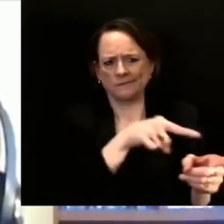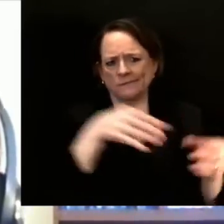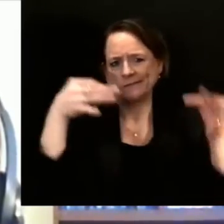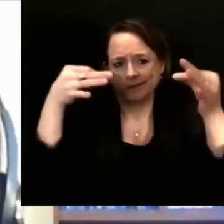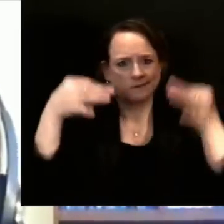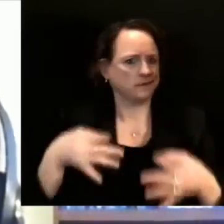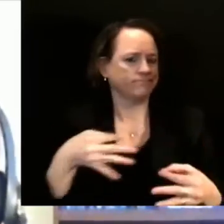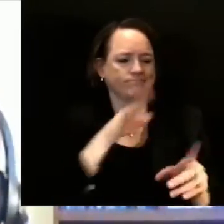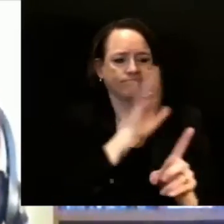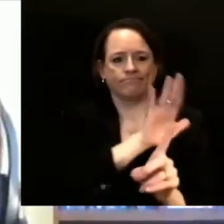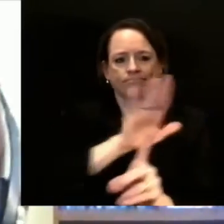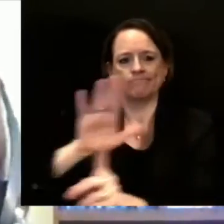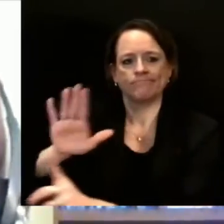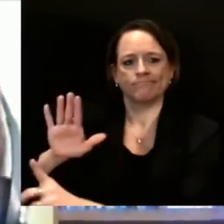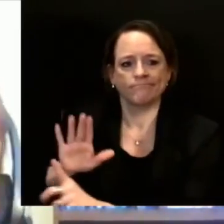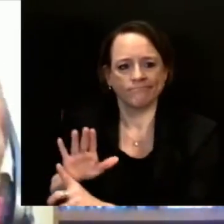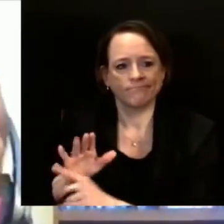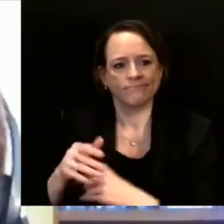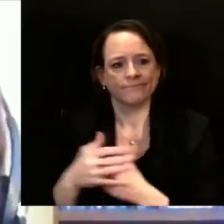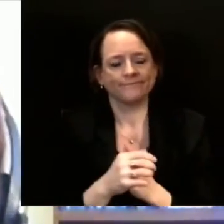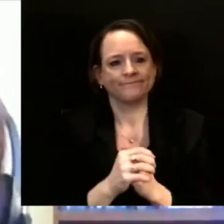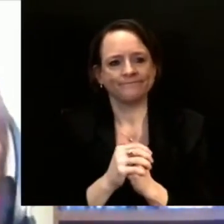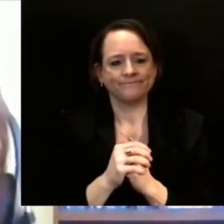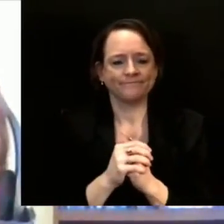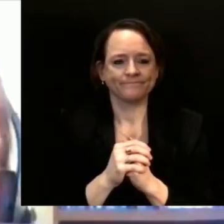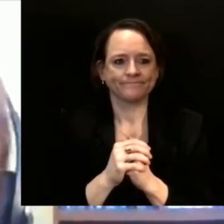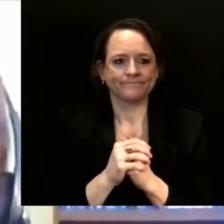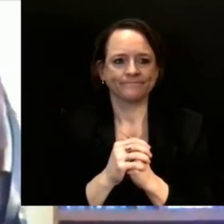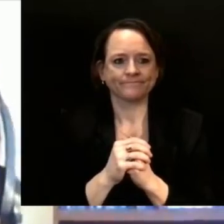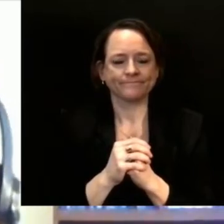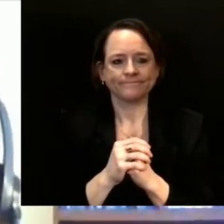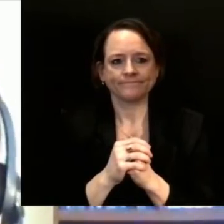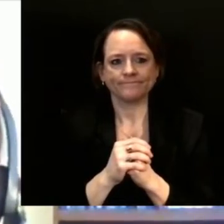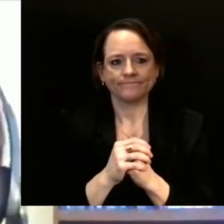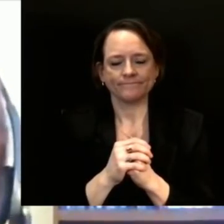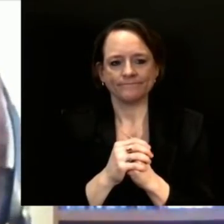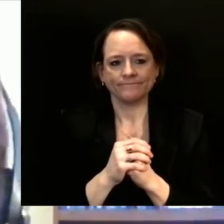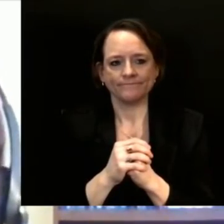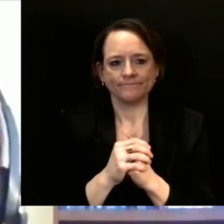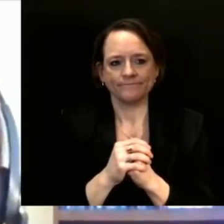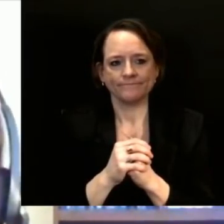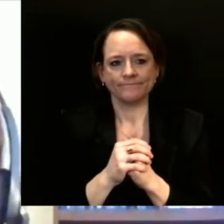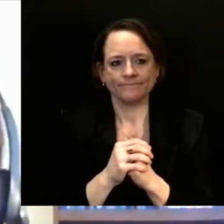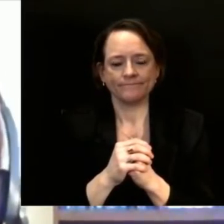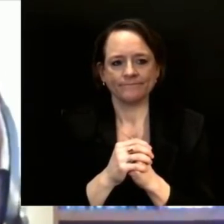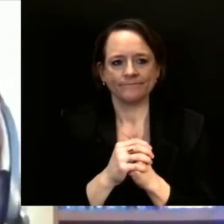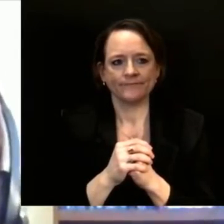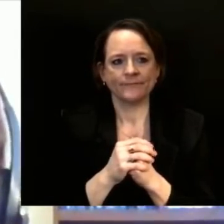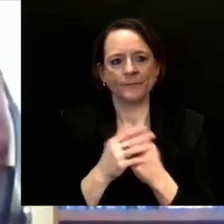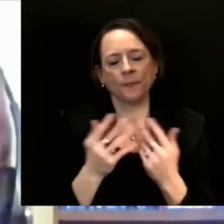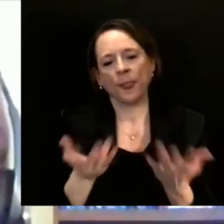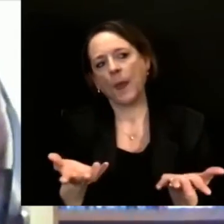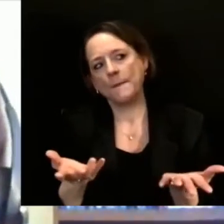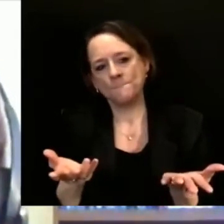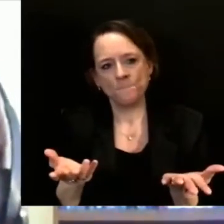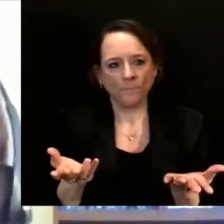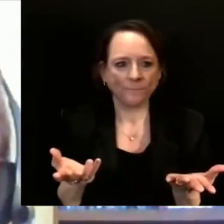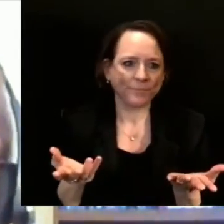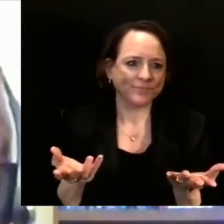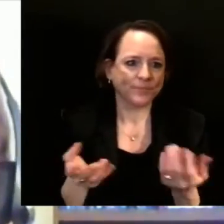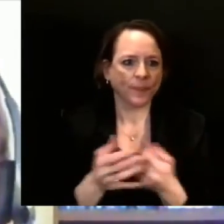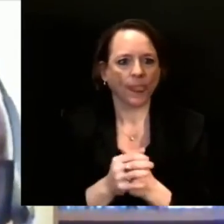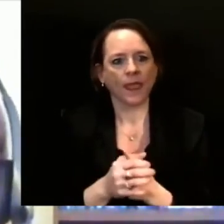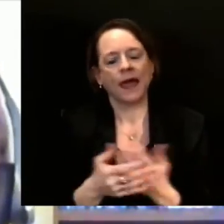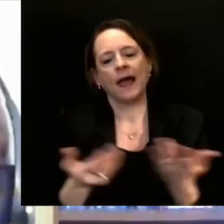you know, everything comes back to how much vaccine we have, and then